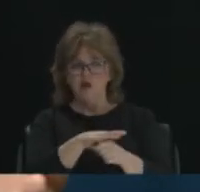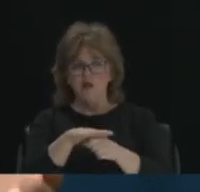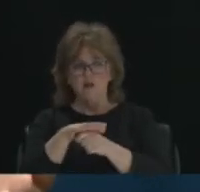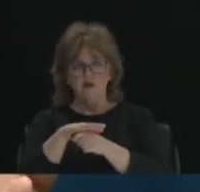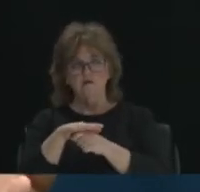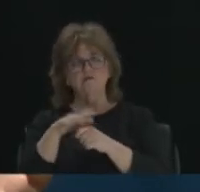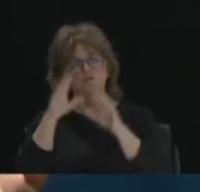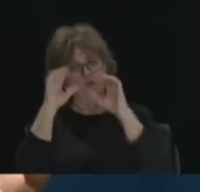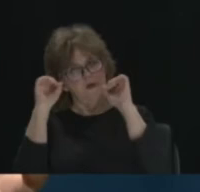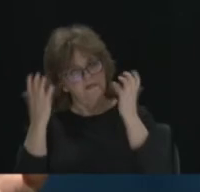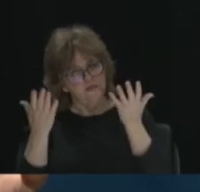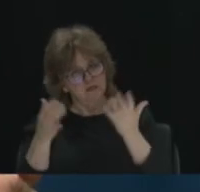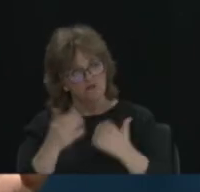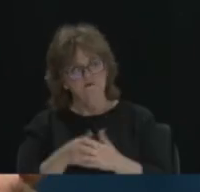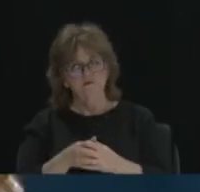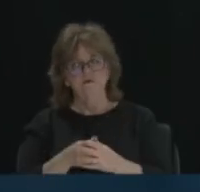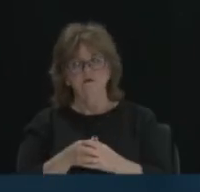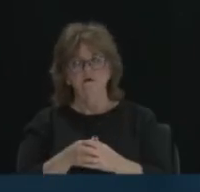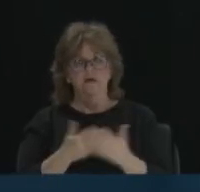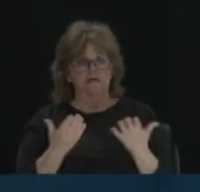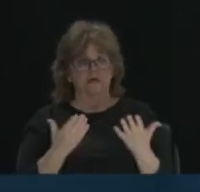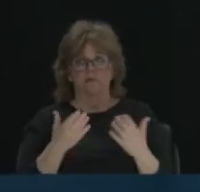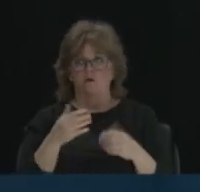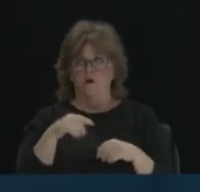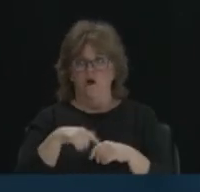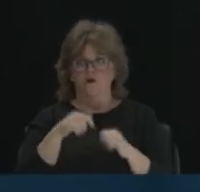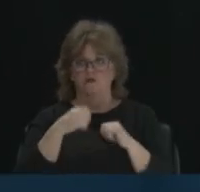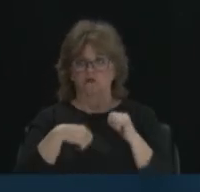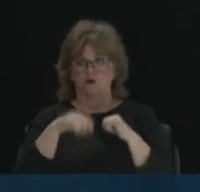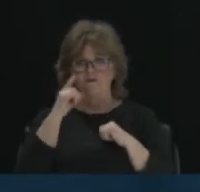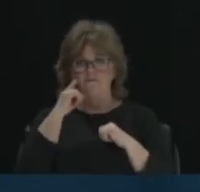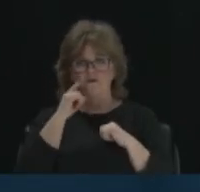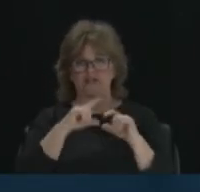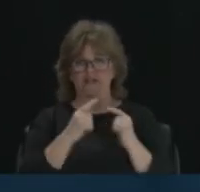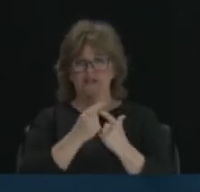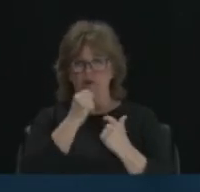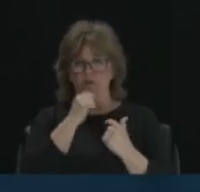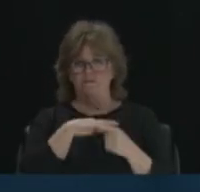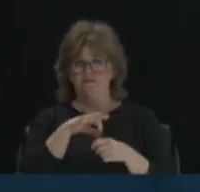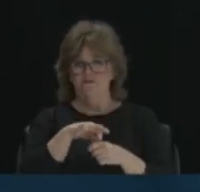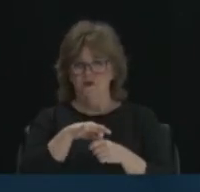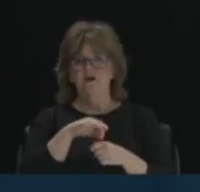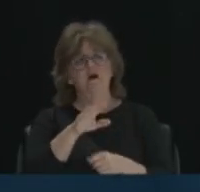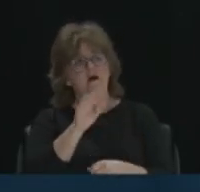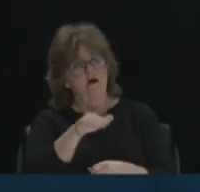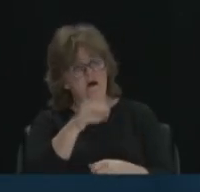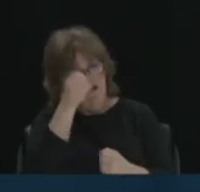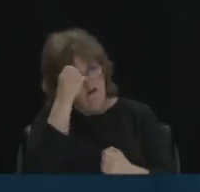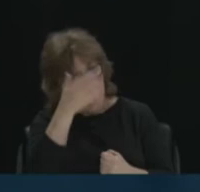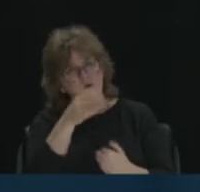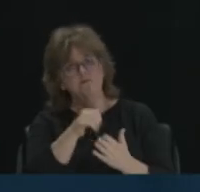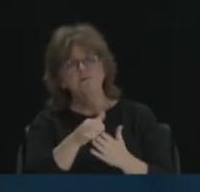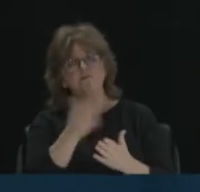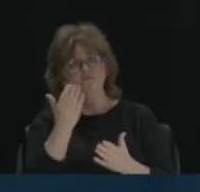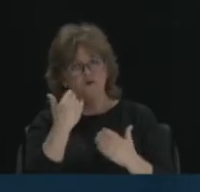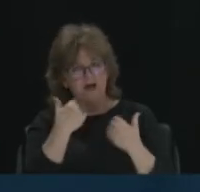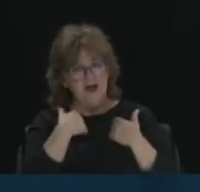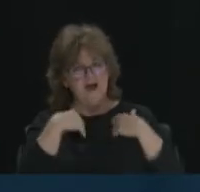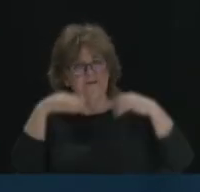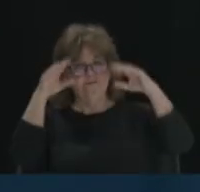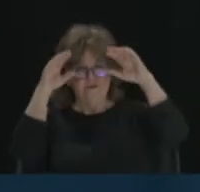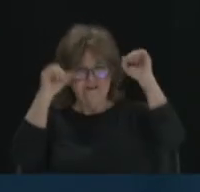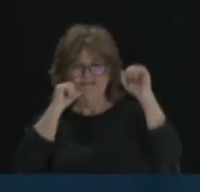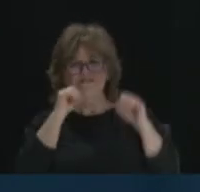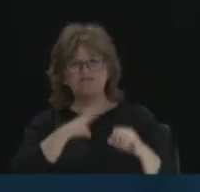as I'm here on the League of Women Voters show, want to make certain that the League of Women Voters know that we have had a female president here in Dayton, Ohio.